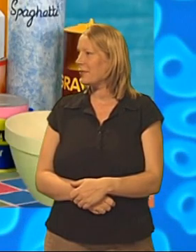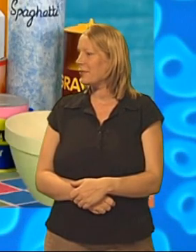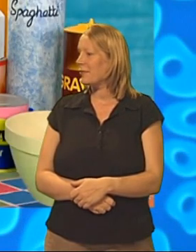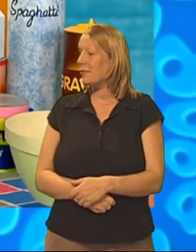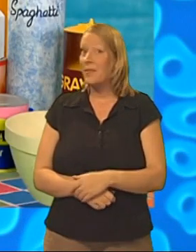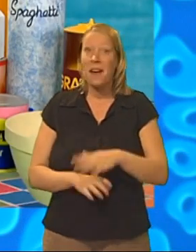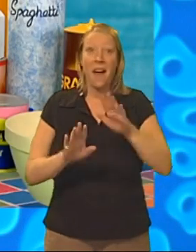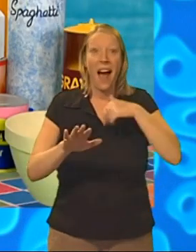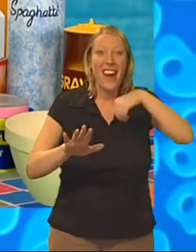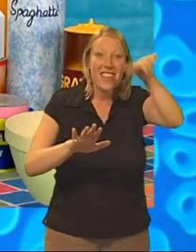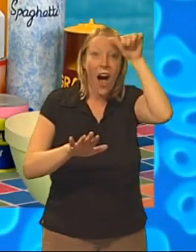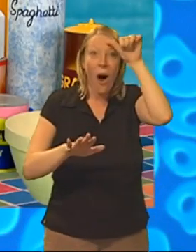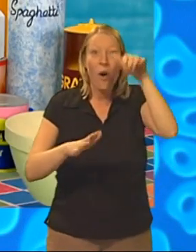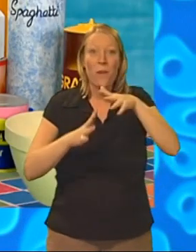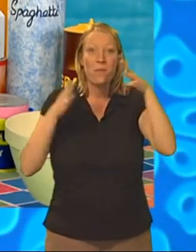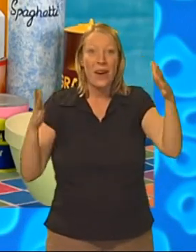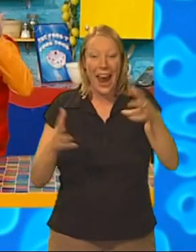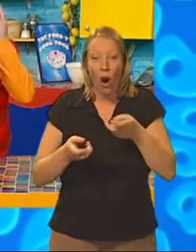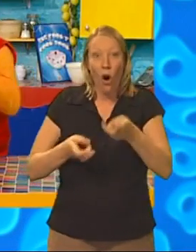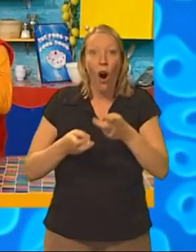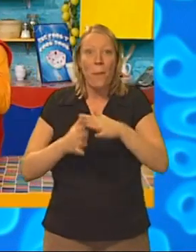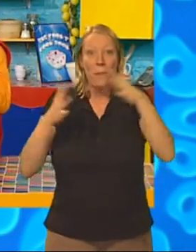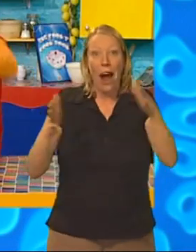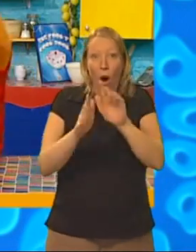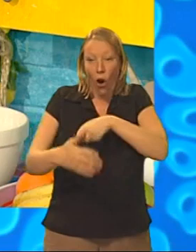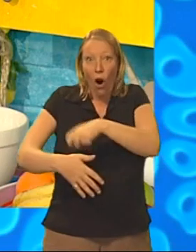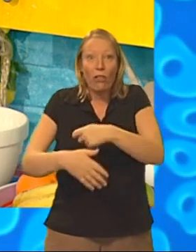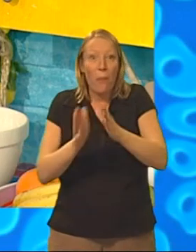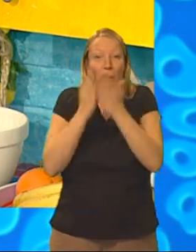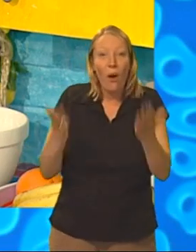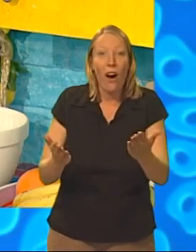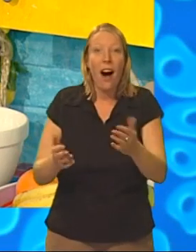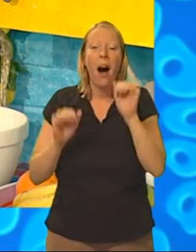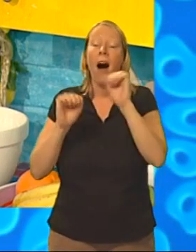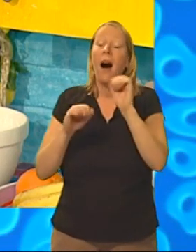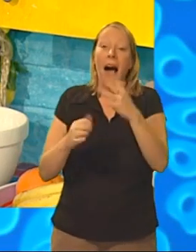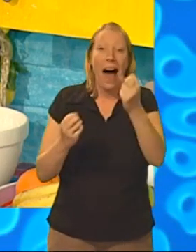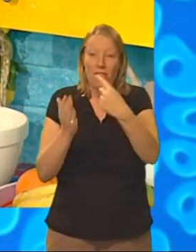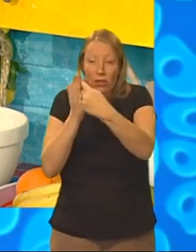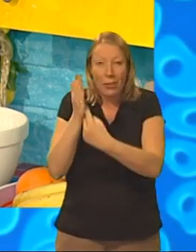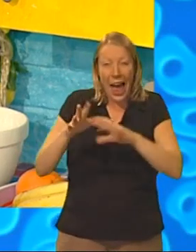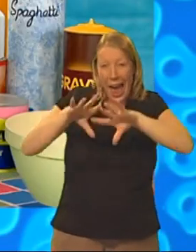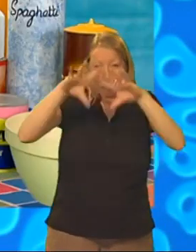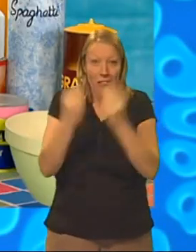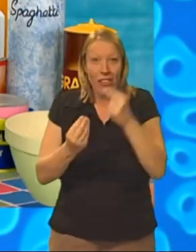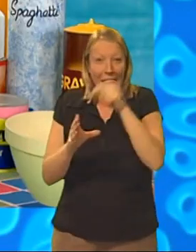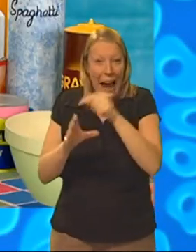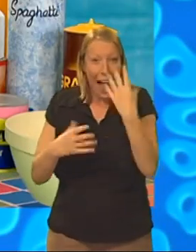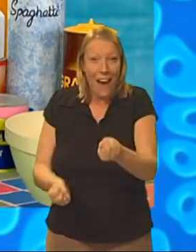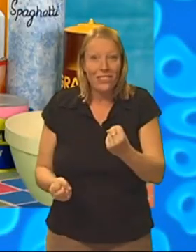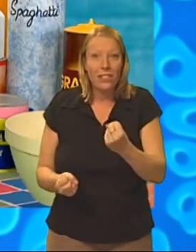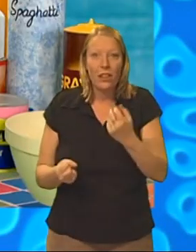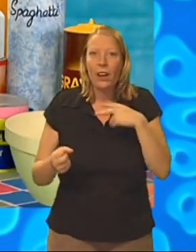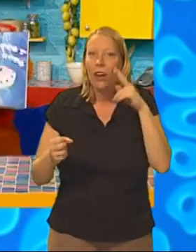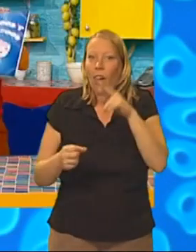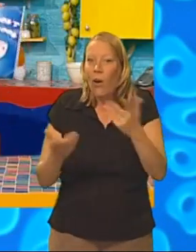I know. Big Cook's Big Cookery Book. course. The Big Cookery Book. There's recipes for everything in there. And where do we look